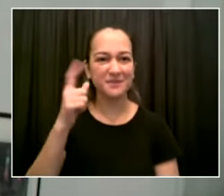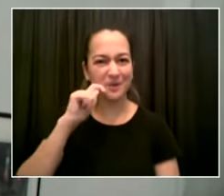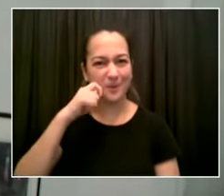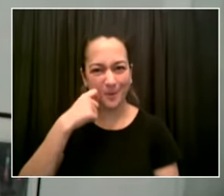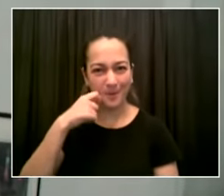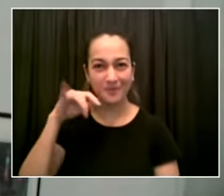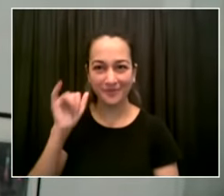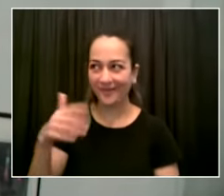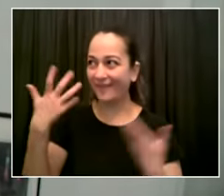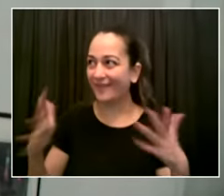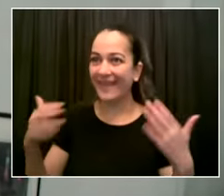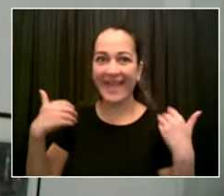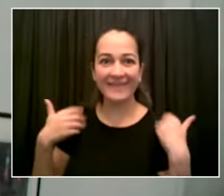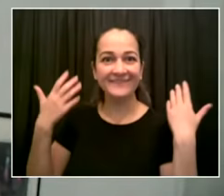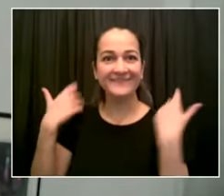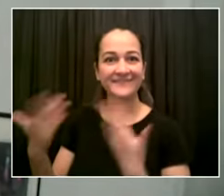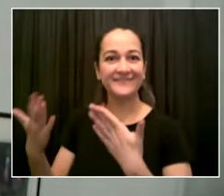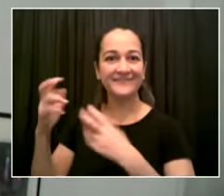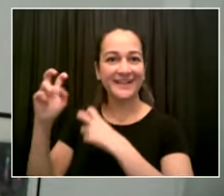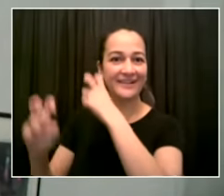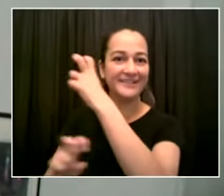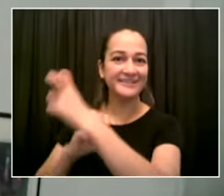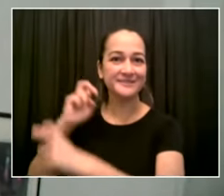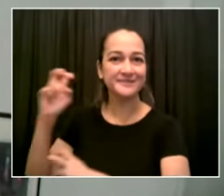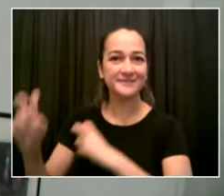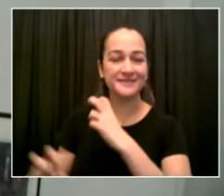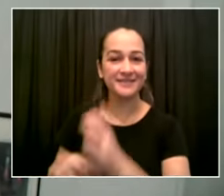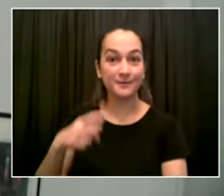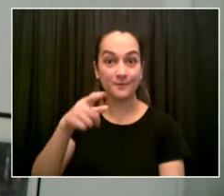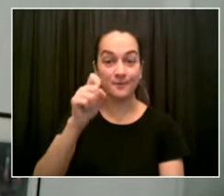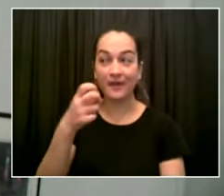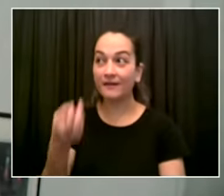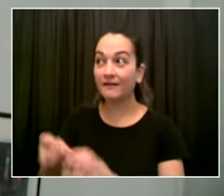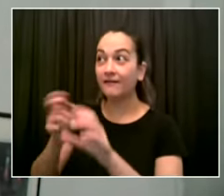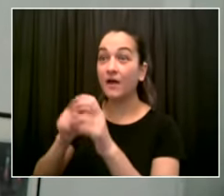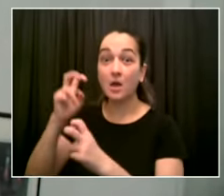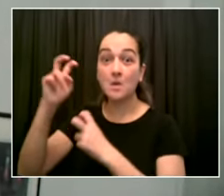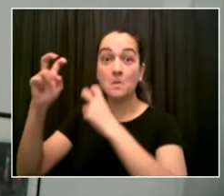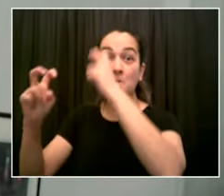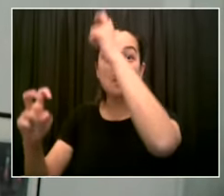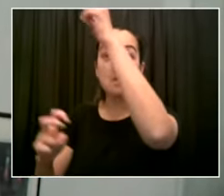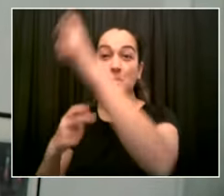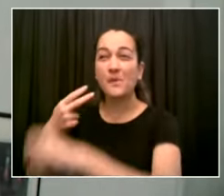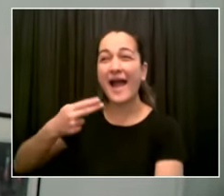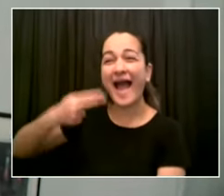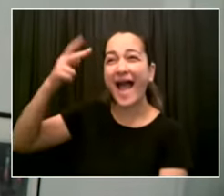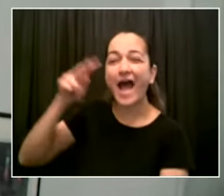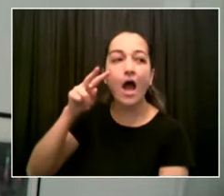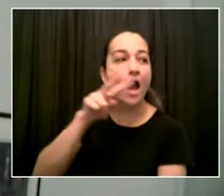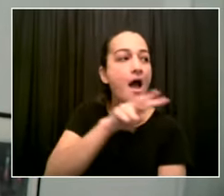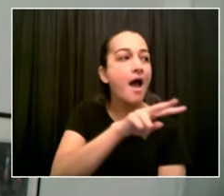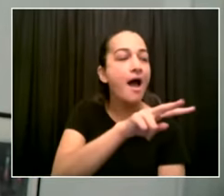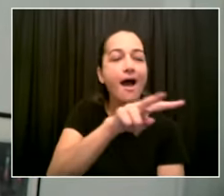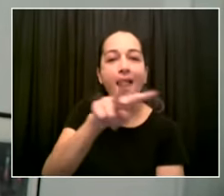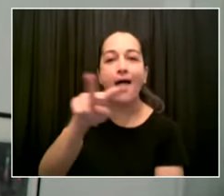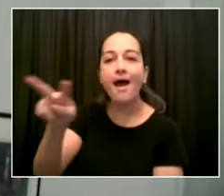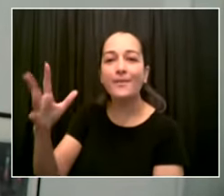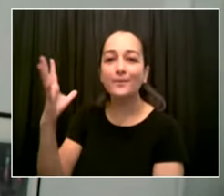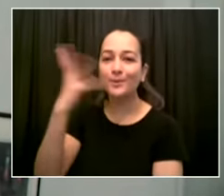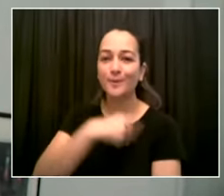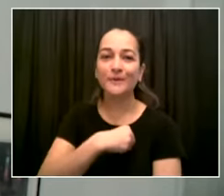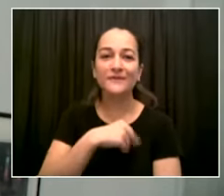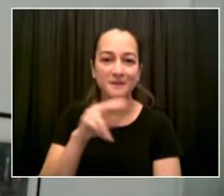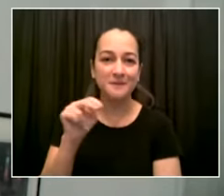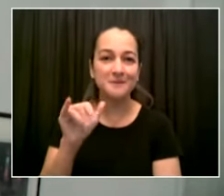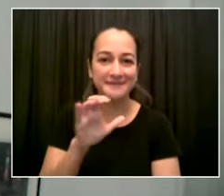an empty time square was symbolic of new york city shutdown and now we want to be the symbol of our resilience and